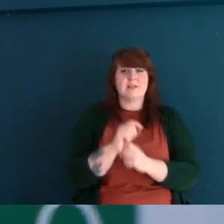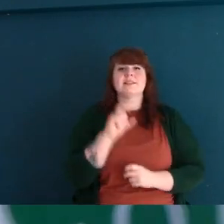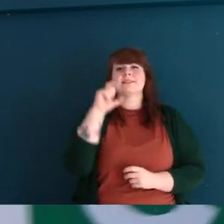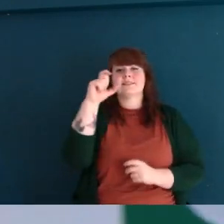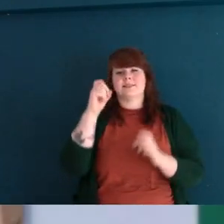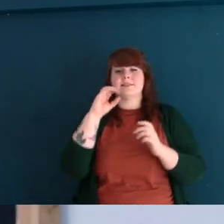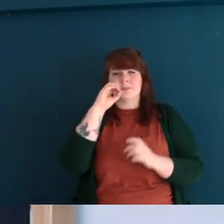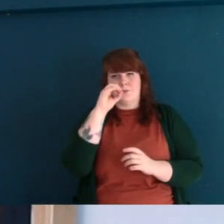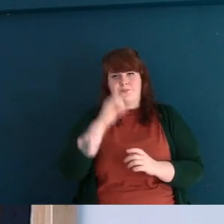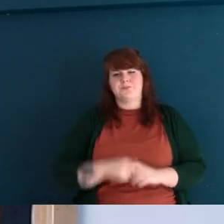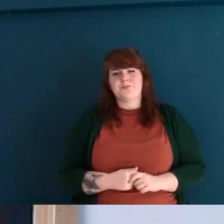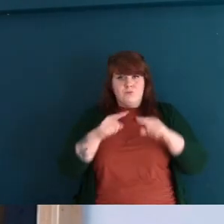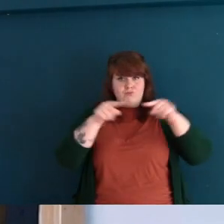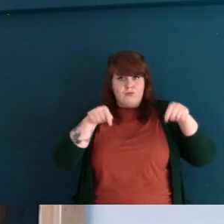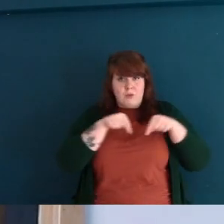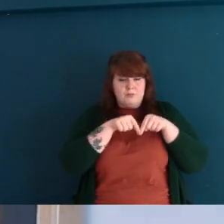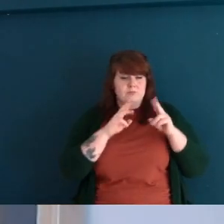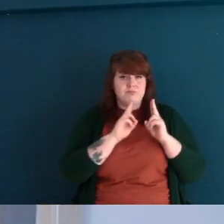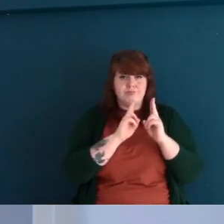is where all the technical classrooms are.